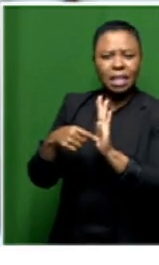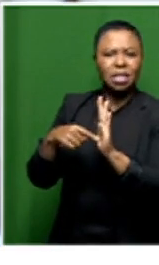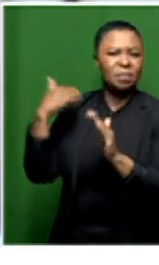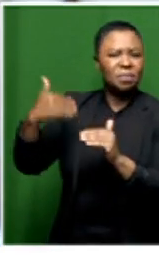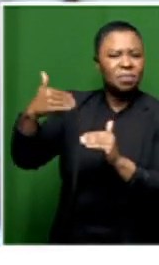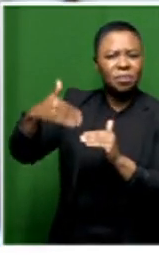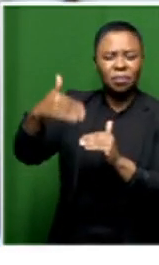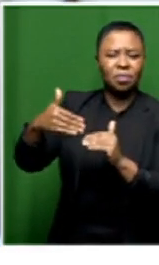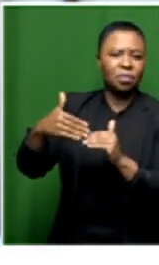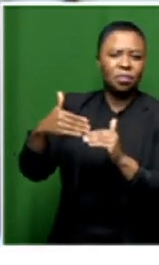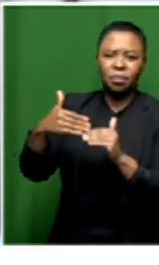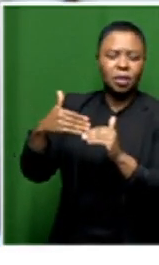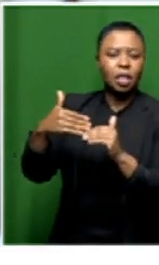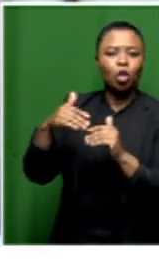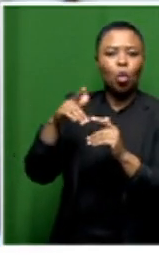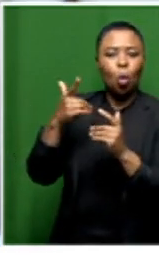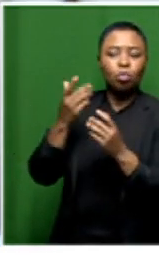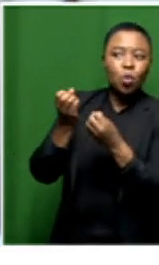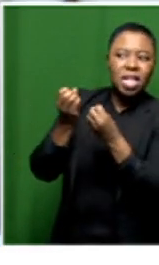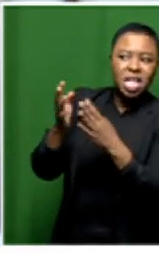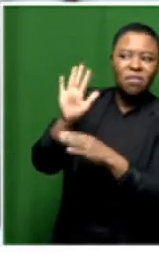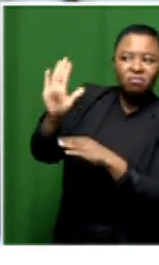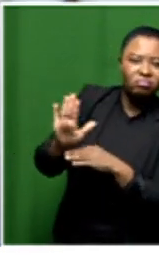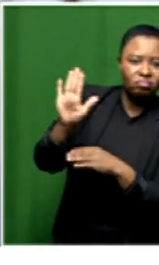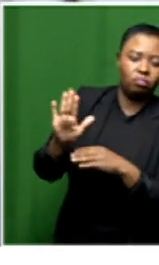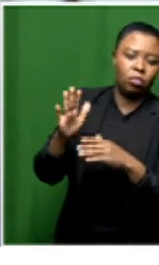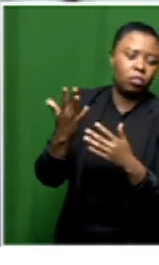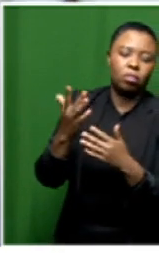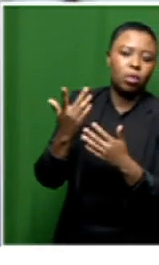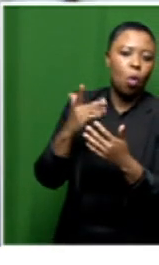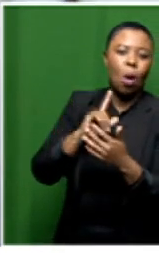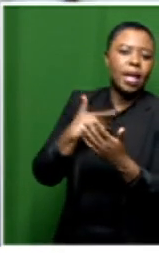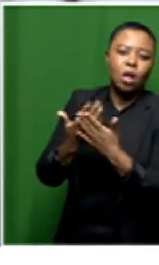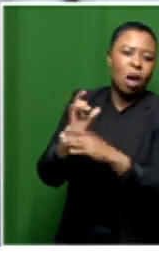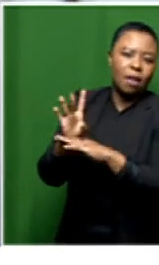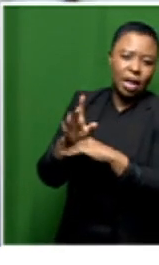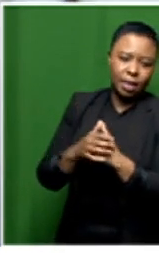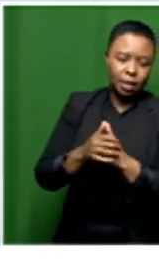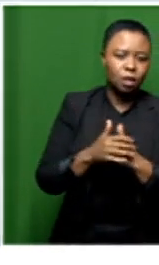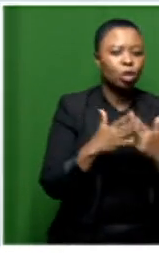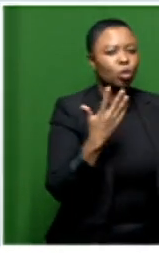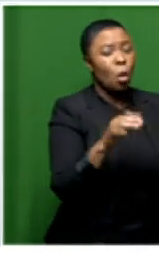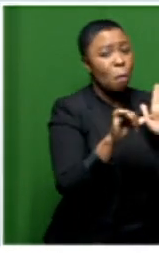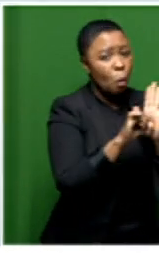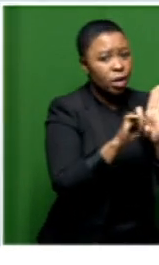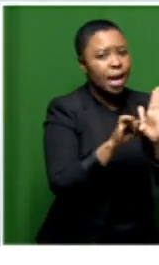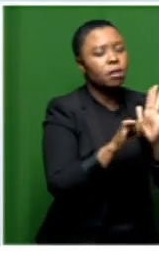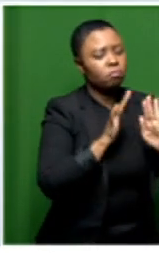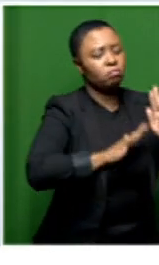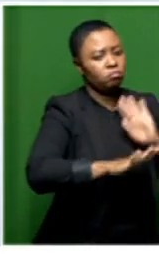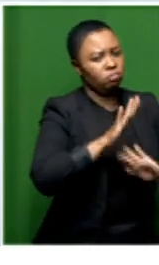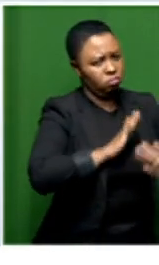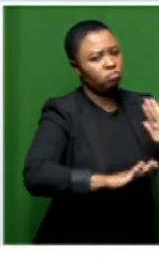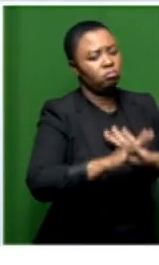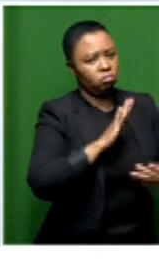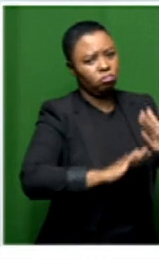any sympathy or any empathy for i think the most important thing is just to hang in there and um that's